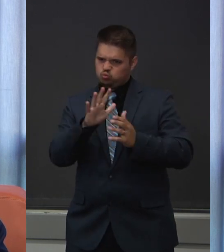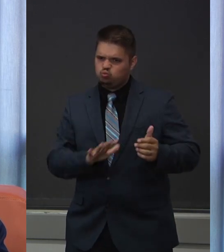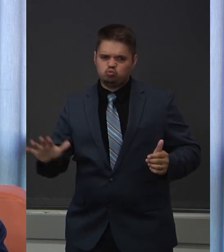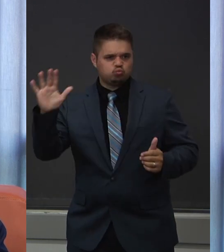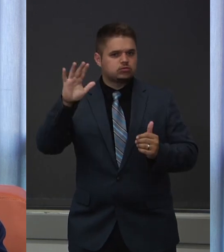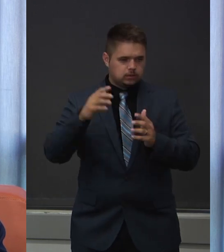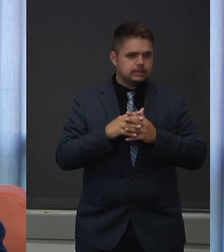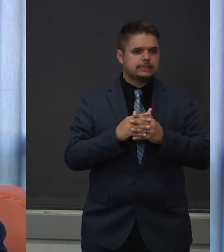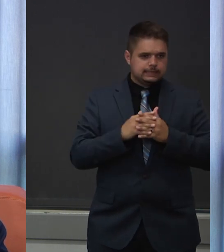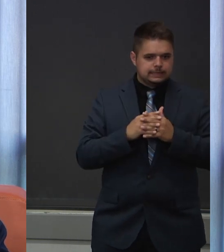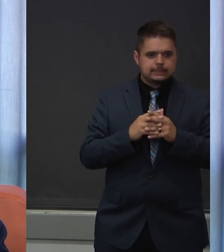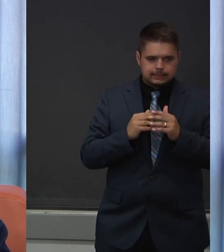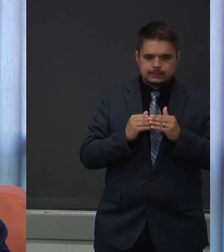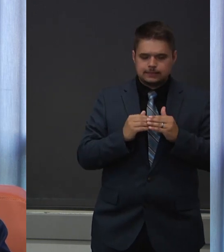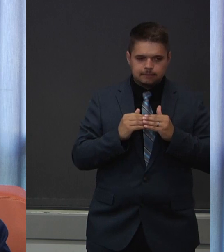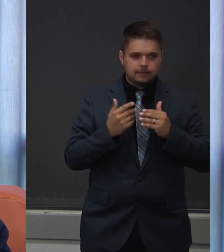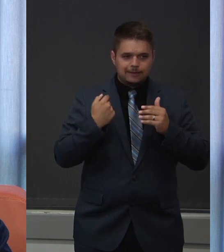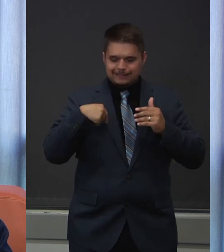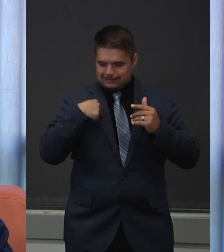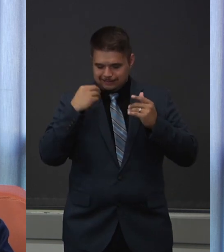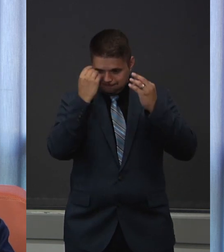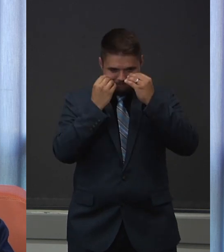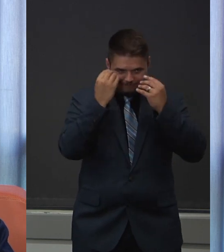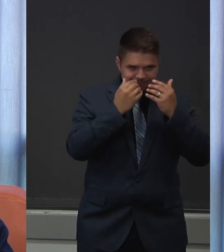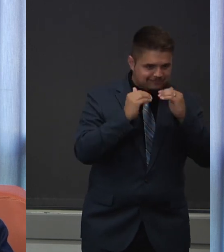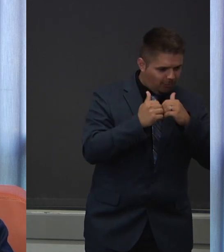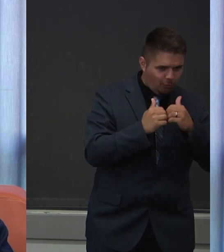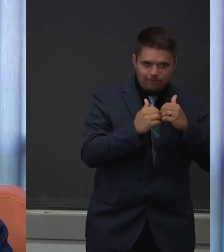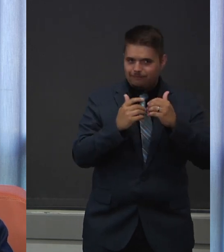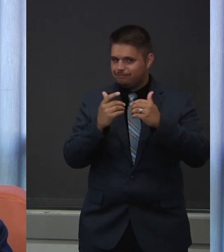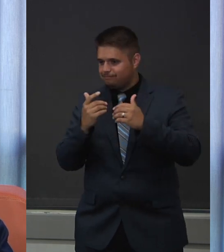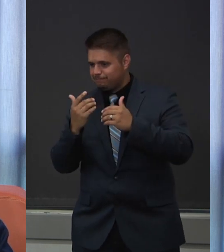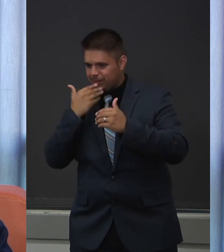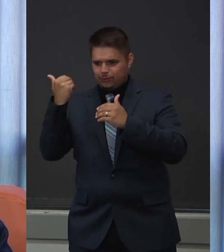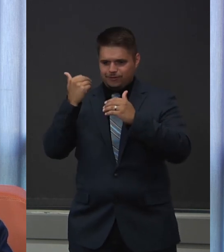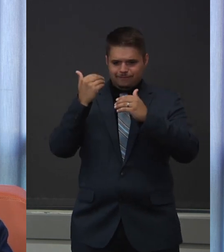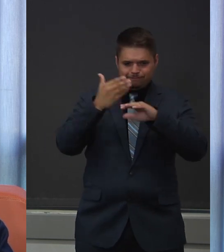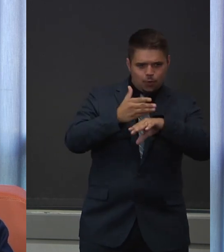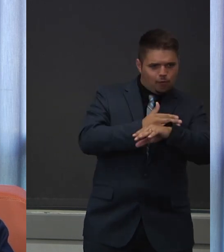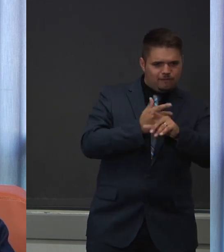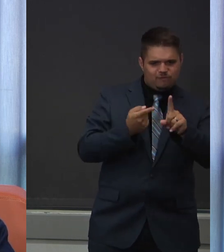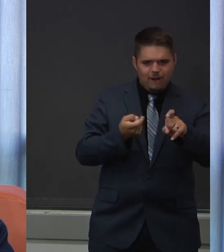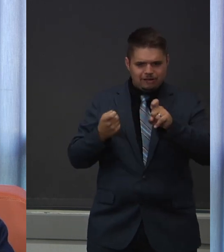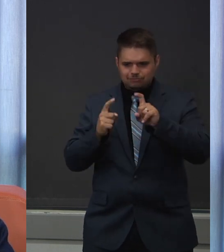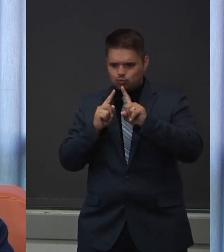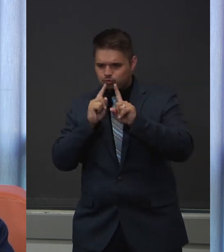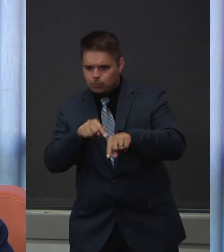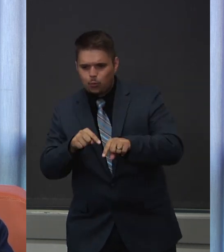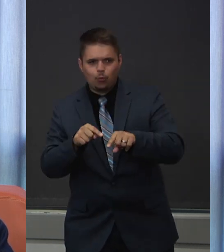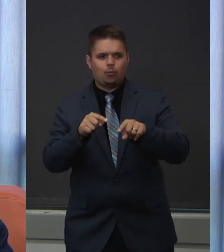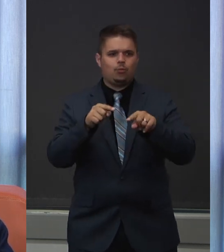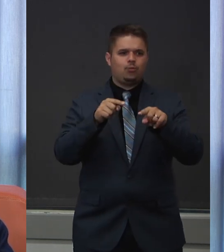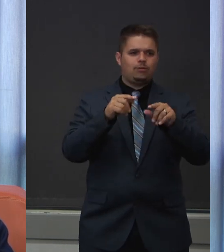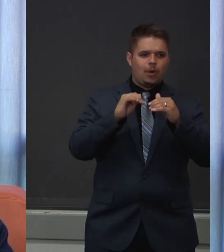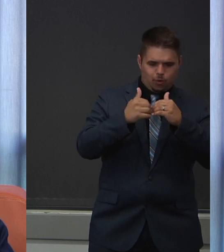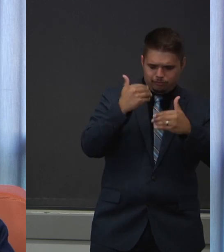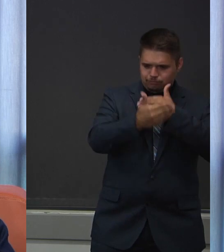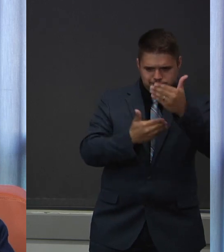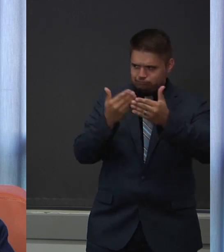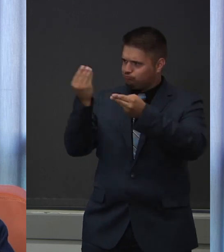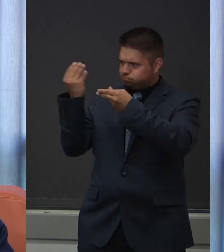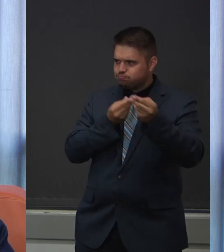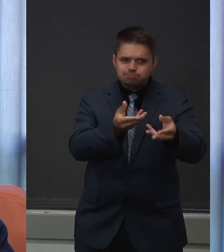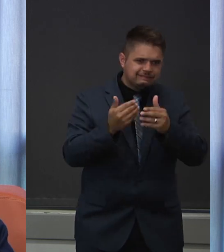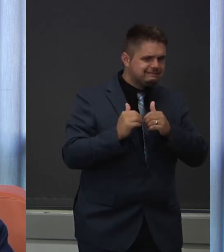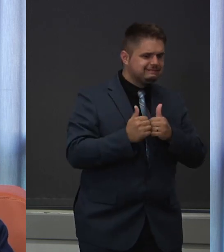right now. And we are working very hard to increase testing availability and reduce those turnaround times so that people can get the